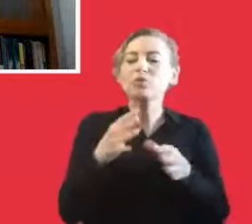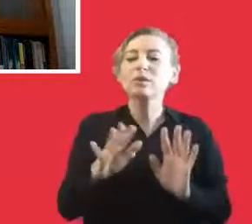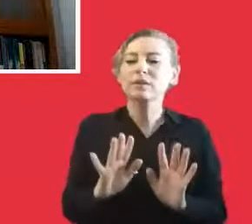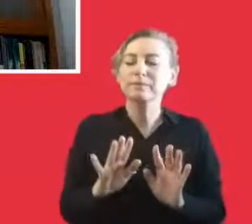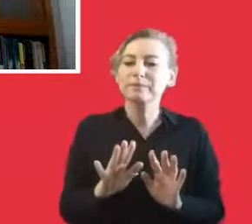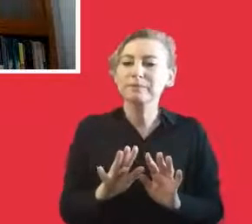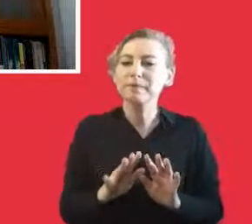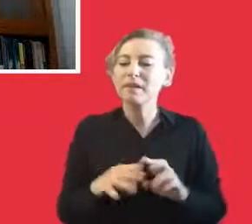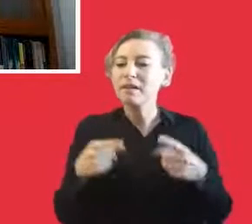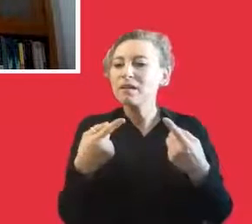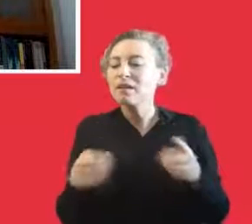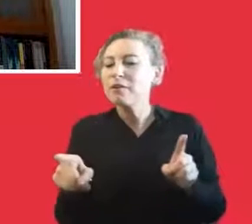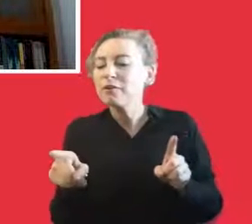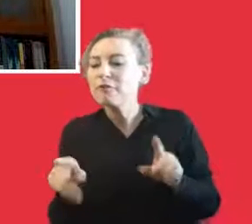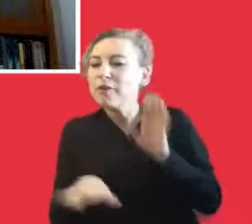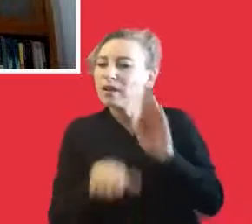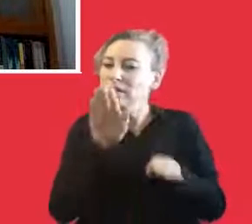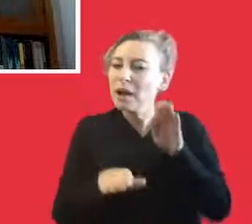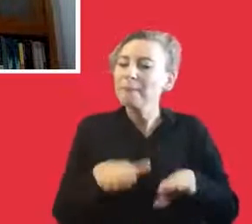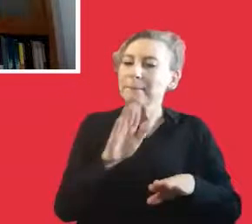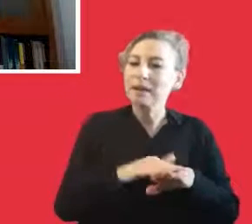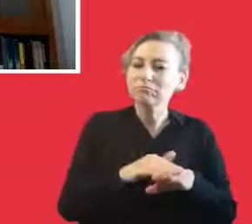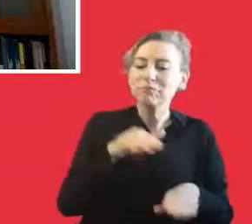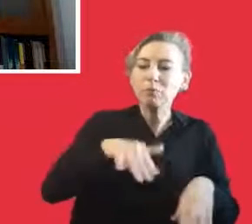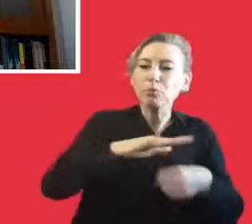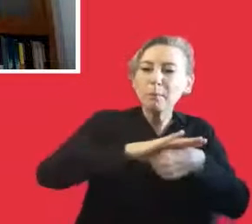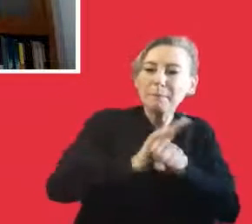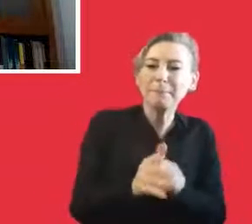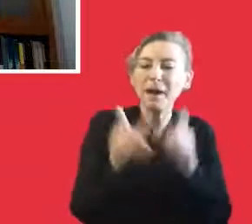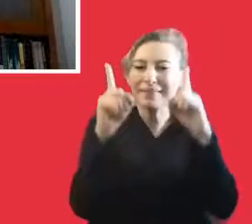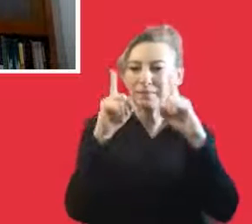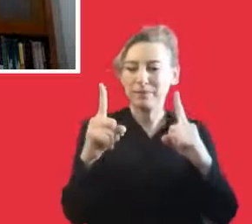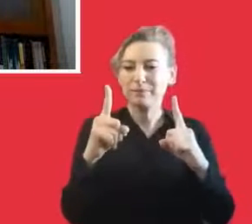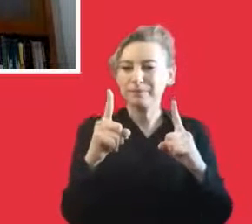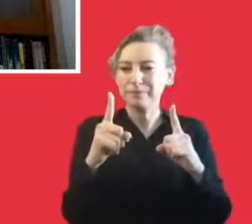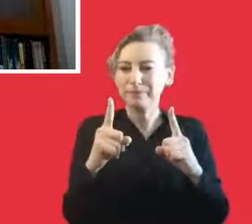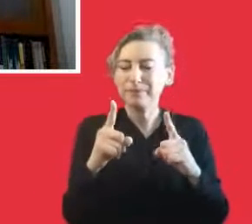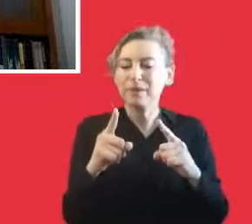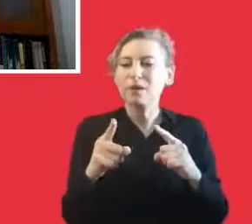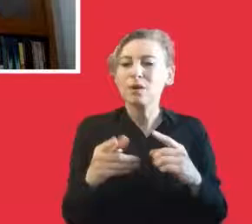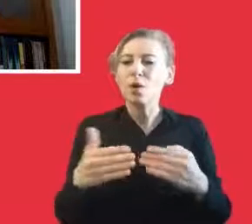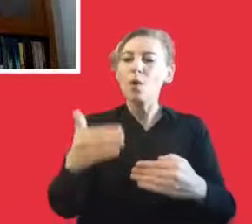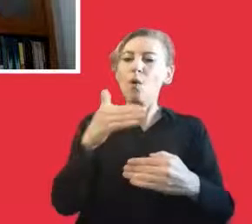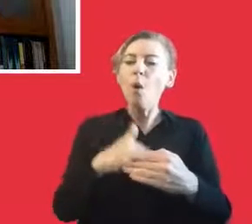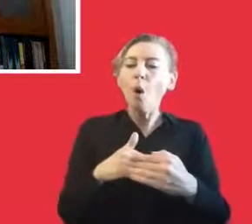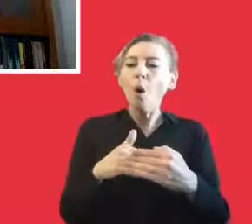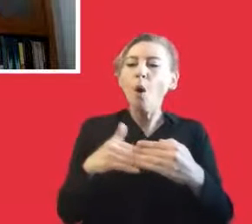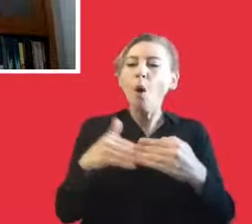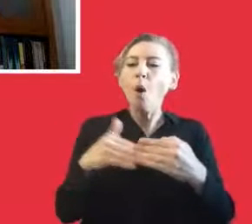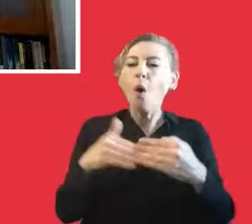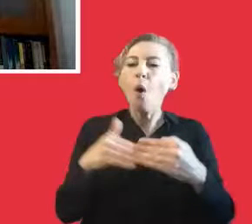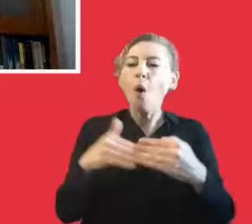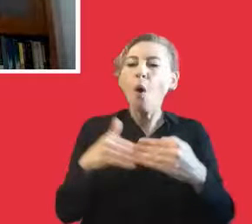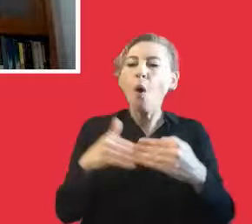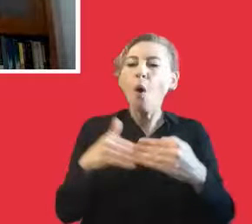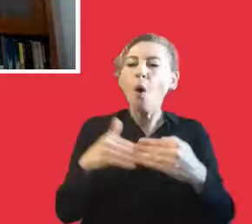they can do it directly. So we have another campaign called Bizde Yerin Ayrı. So it is like a